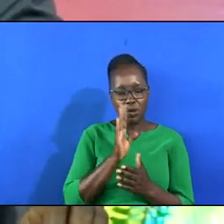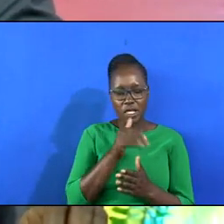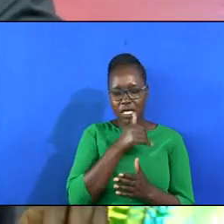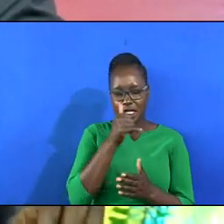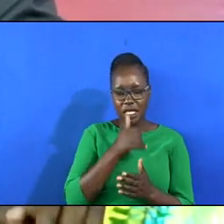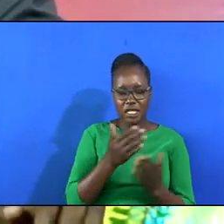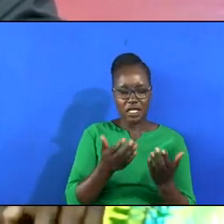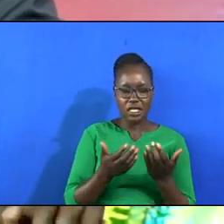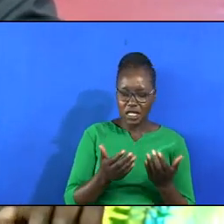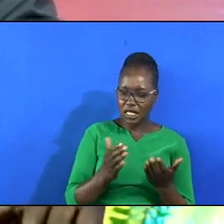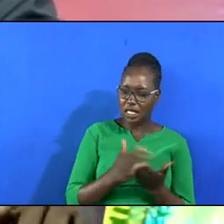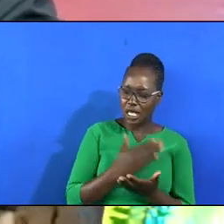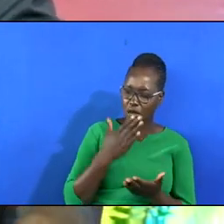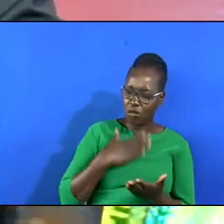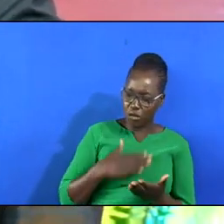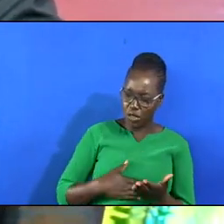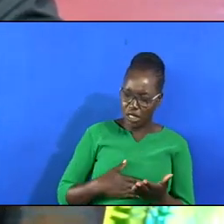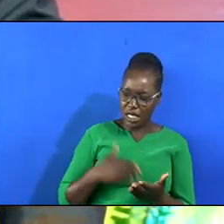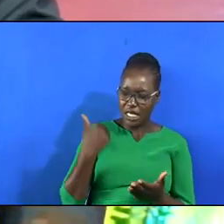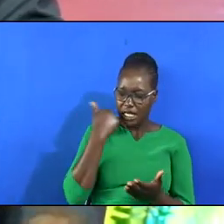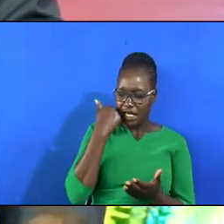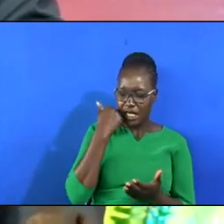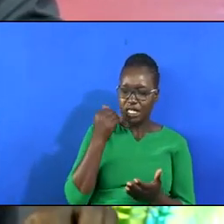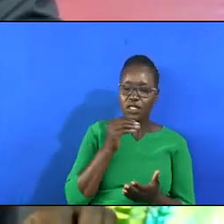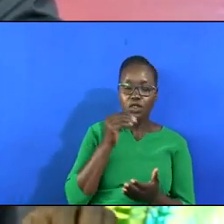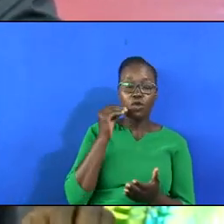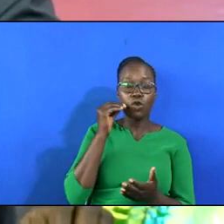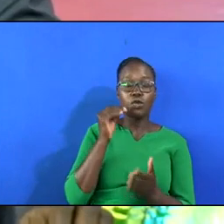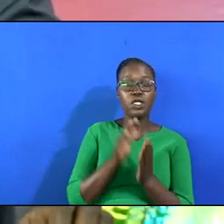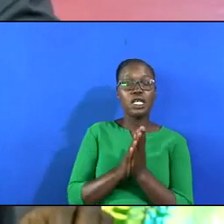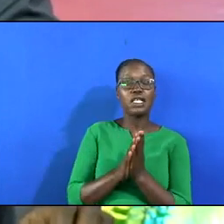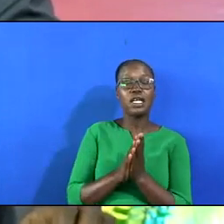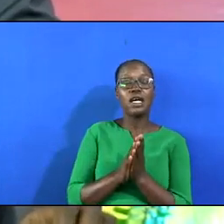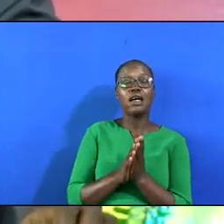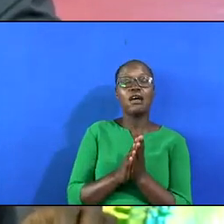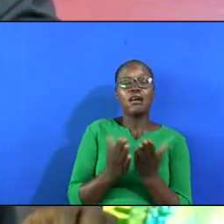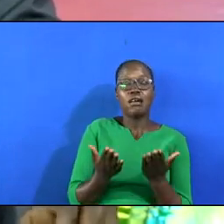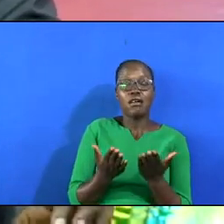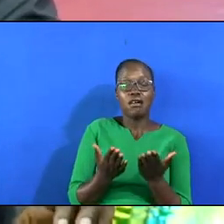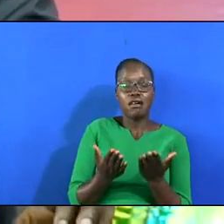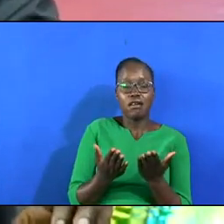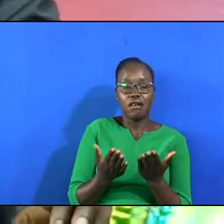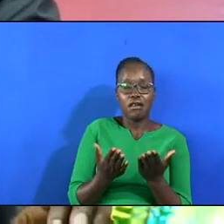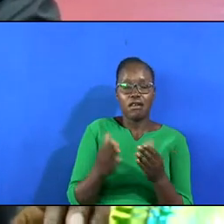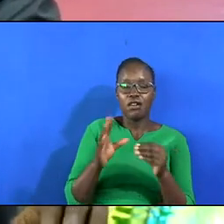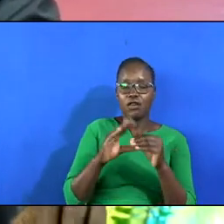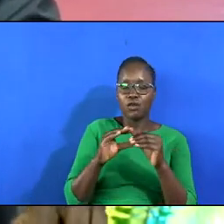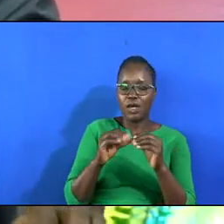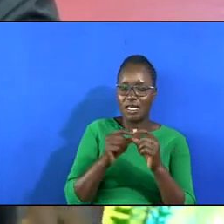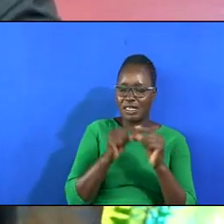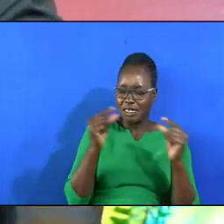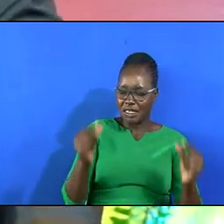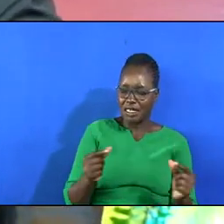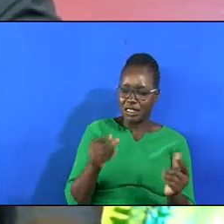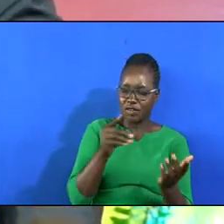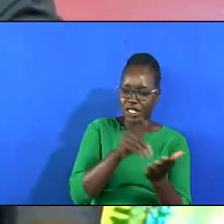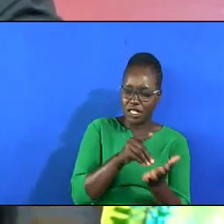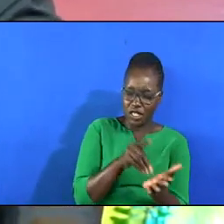Somebody who is sick in our homes and our hospitals You are the great physician